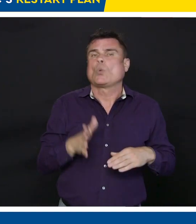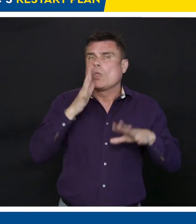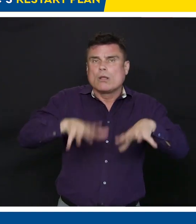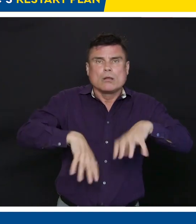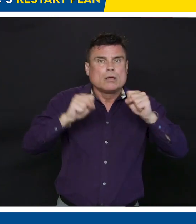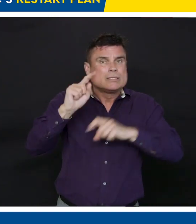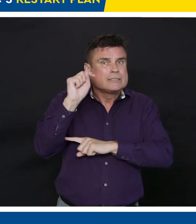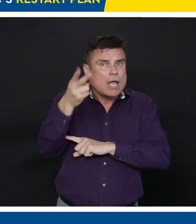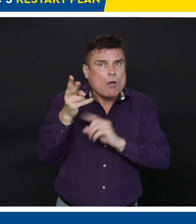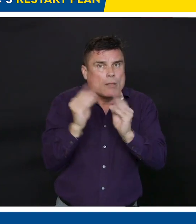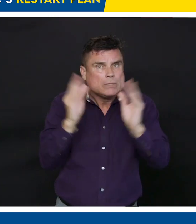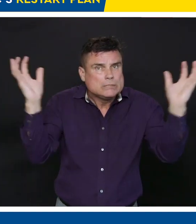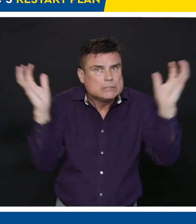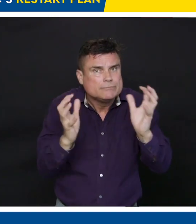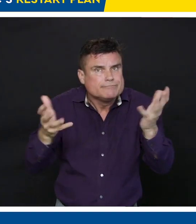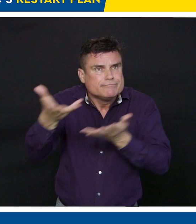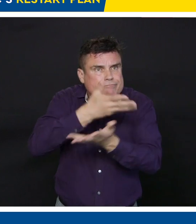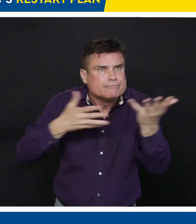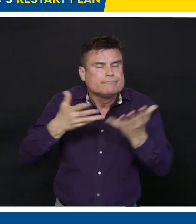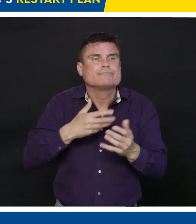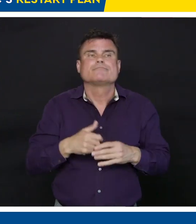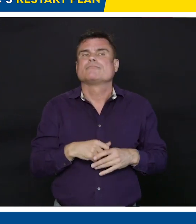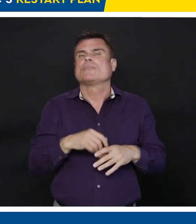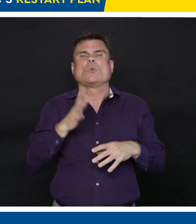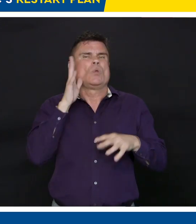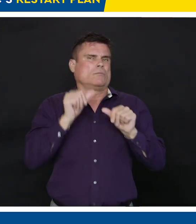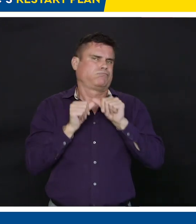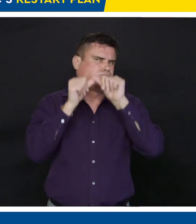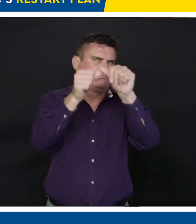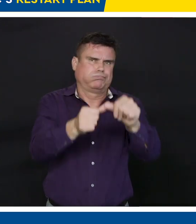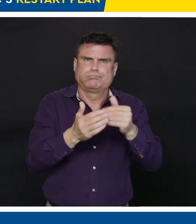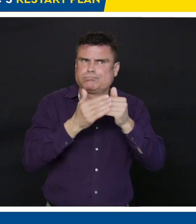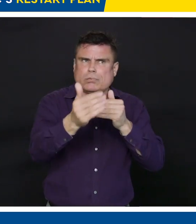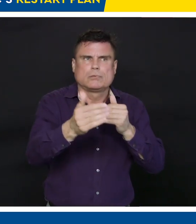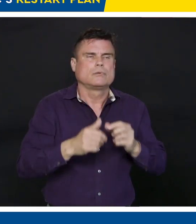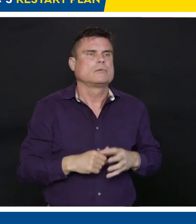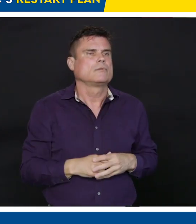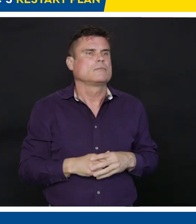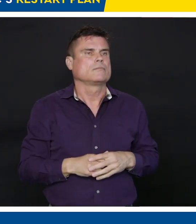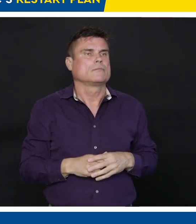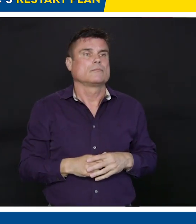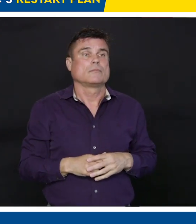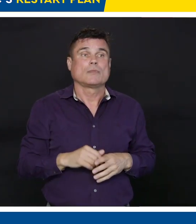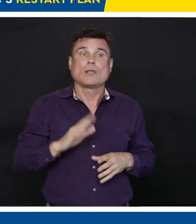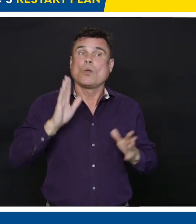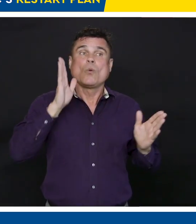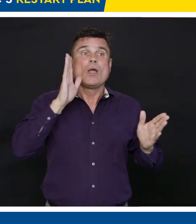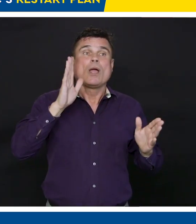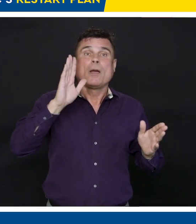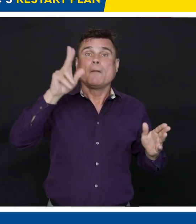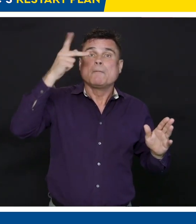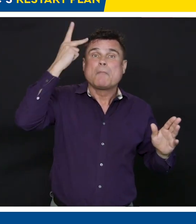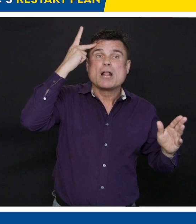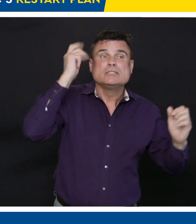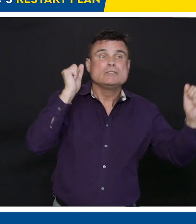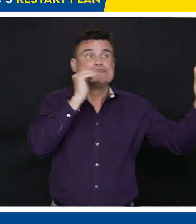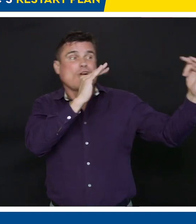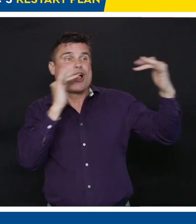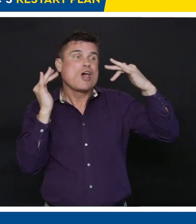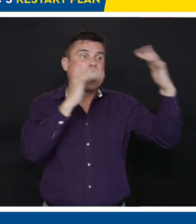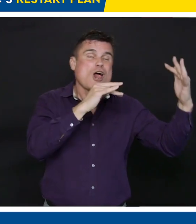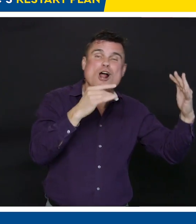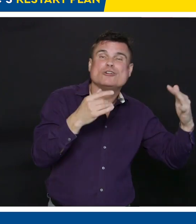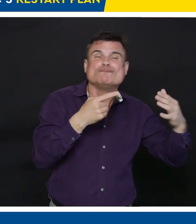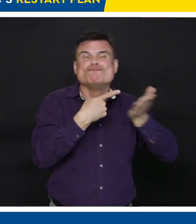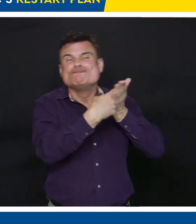that in the restart. Will politics reemerge in BC? I'm sure it will. But for now, we want all members of the legislature to be